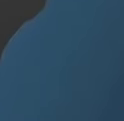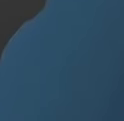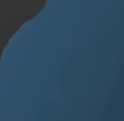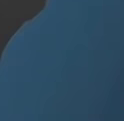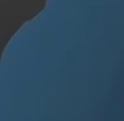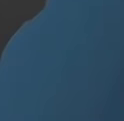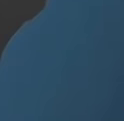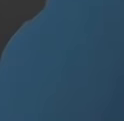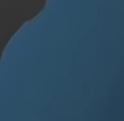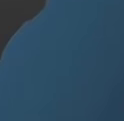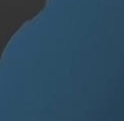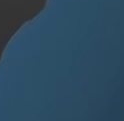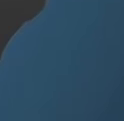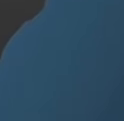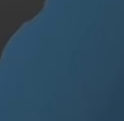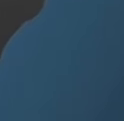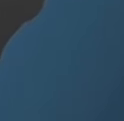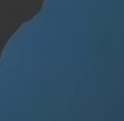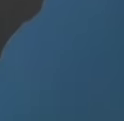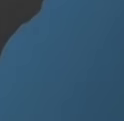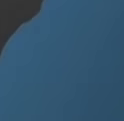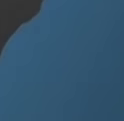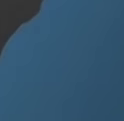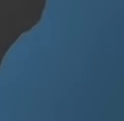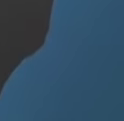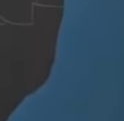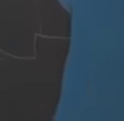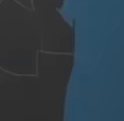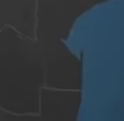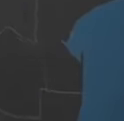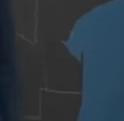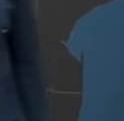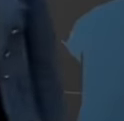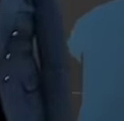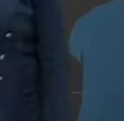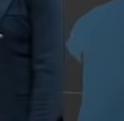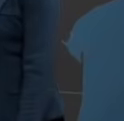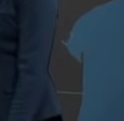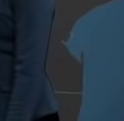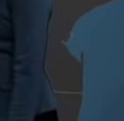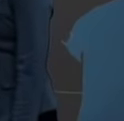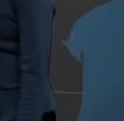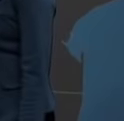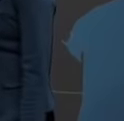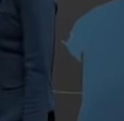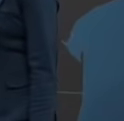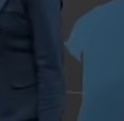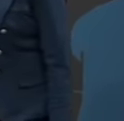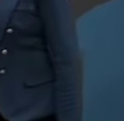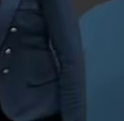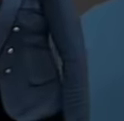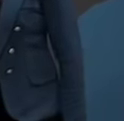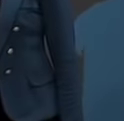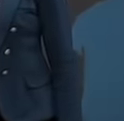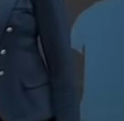state, we're expecting a high of around 30 over the eastern part of the province. Sunny at 31 for Blompentain. Partly cloudy and hot for Haateng. 34